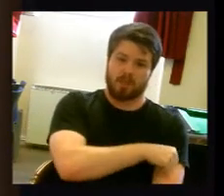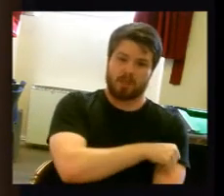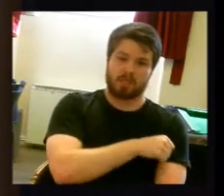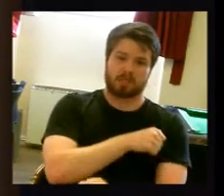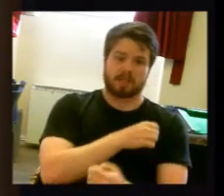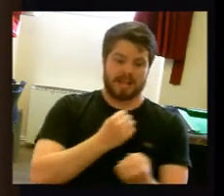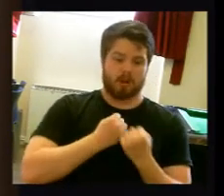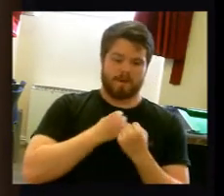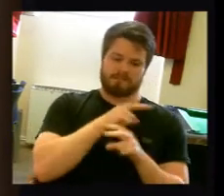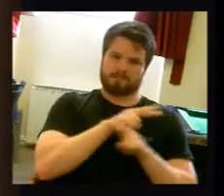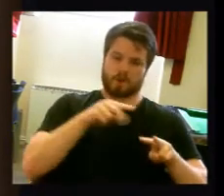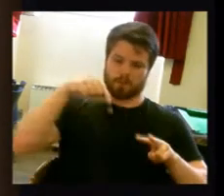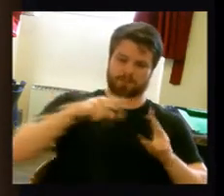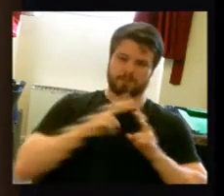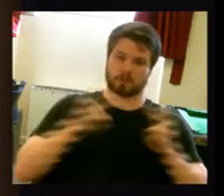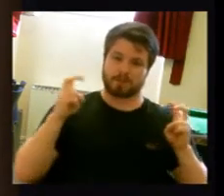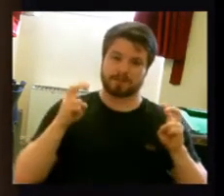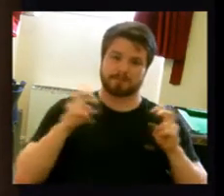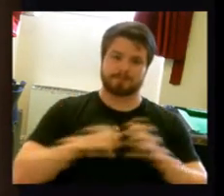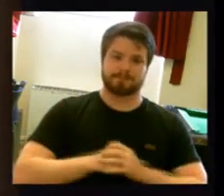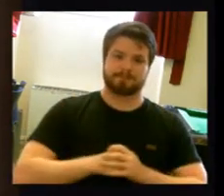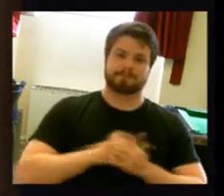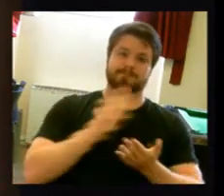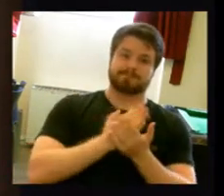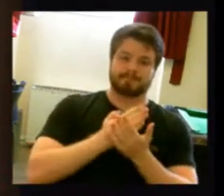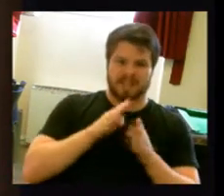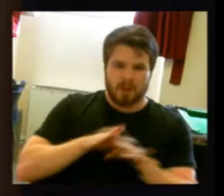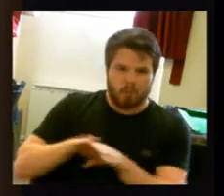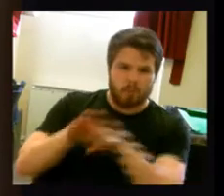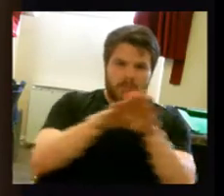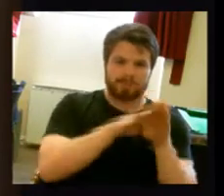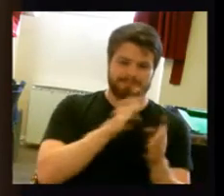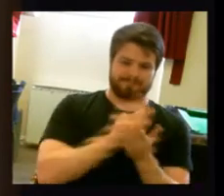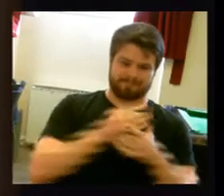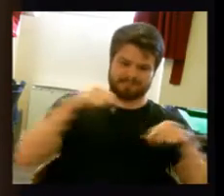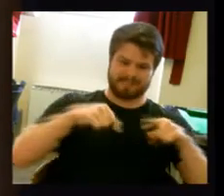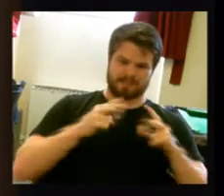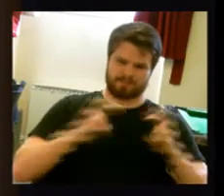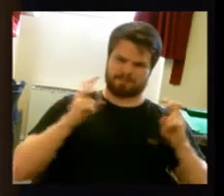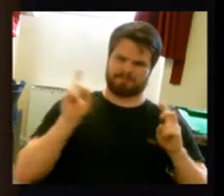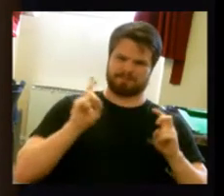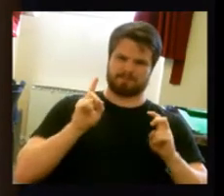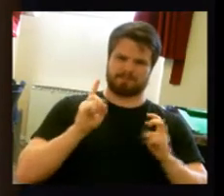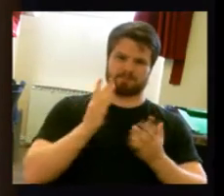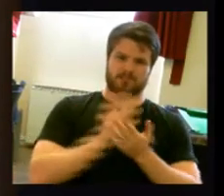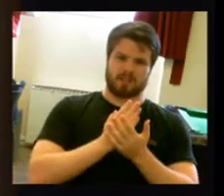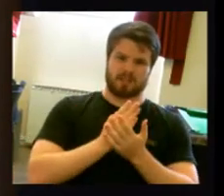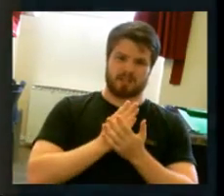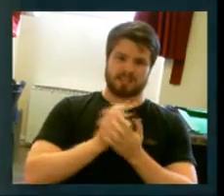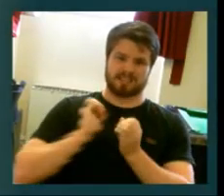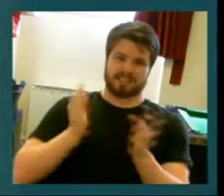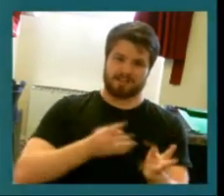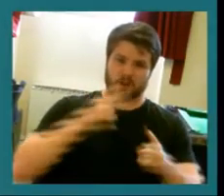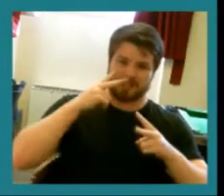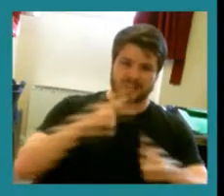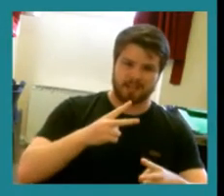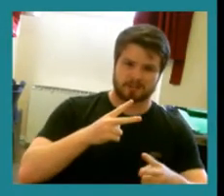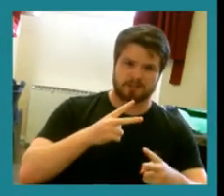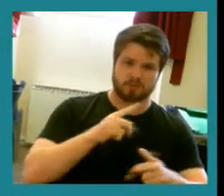it means that we can concentrate our resources on one site and improve the quality and standard of care for everybody.